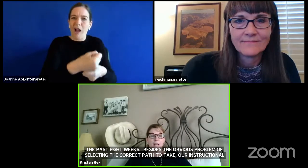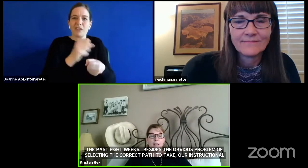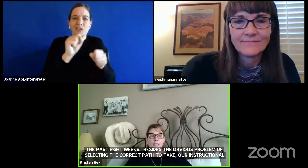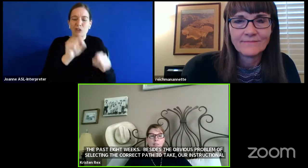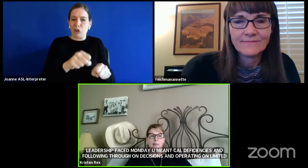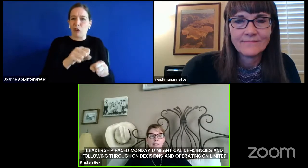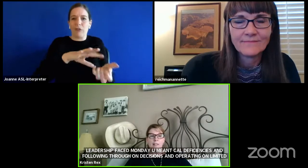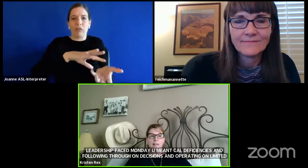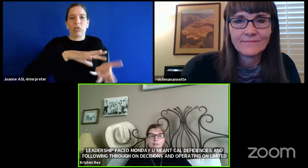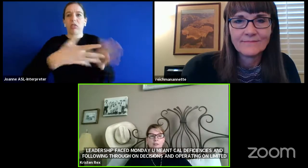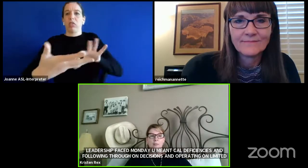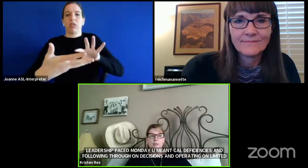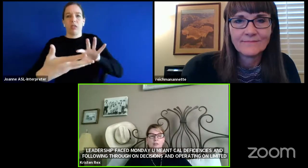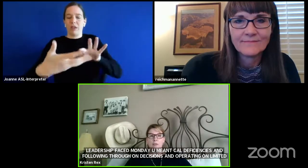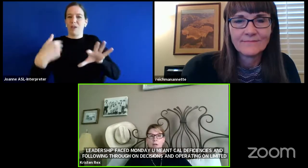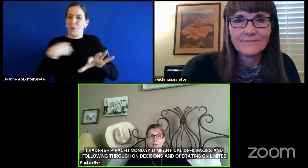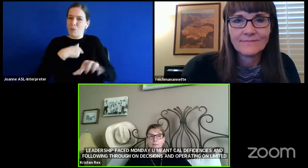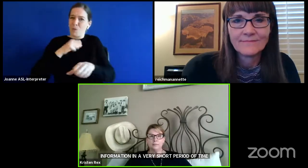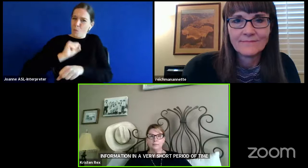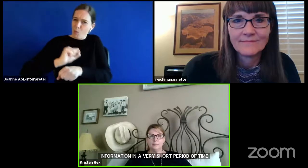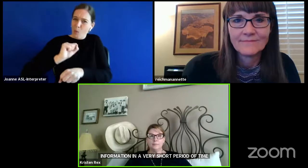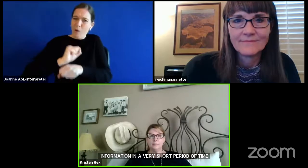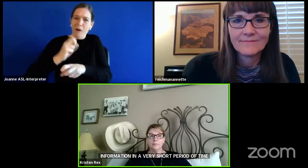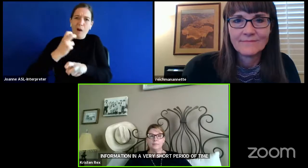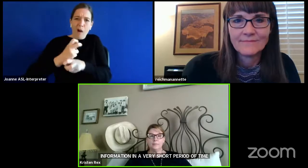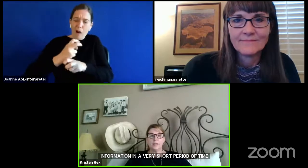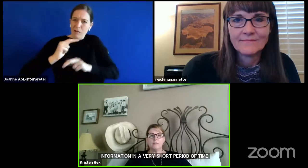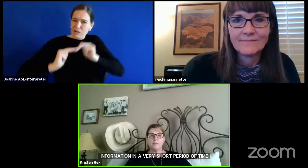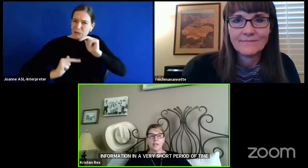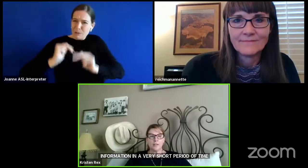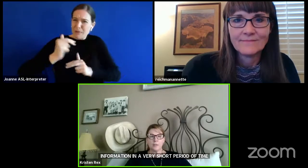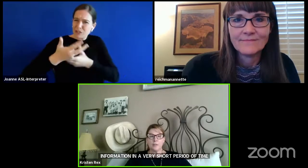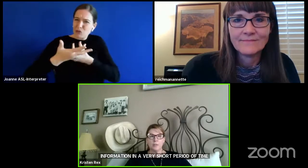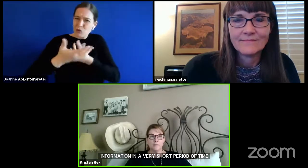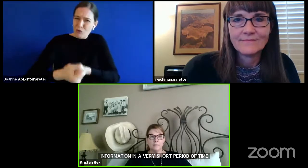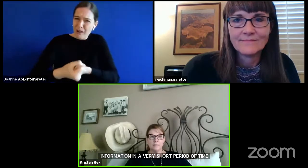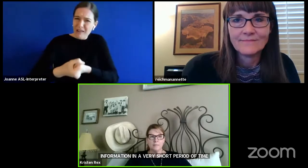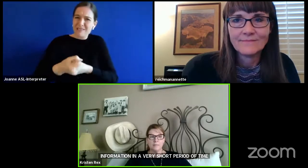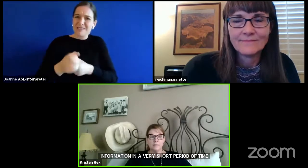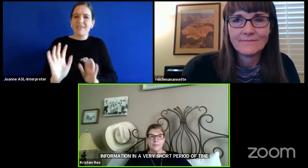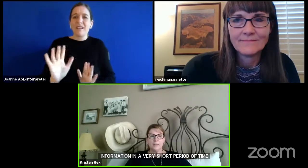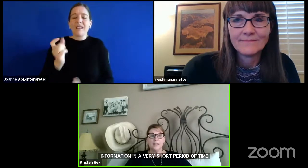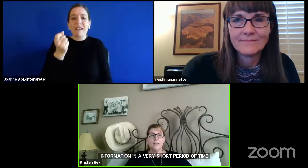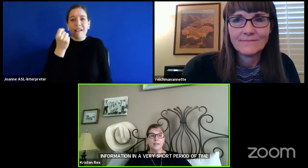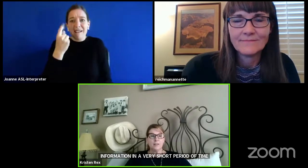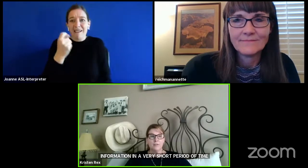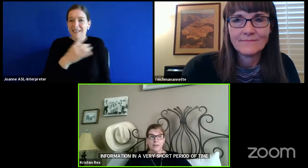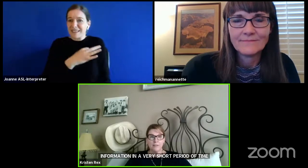the ASDB staff has been strong, flexible, innovative,